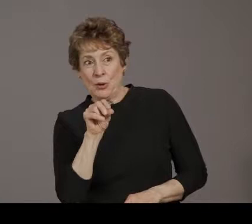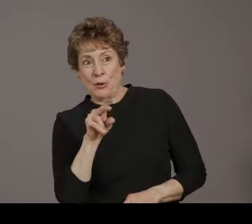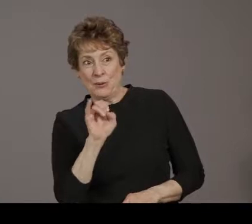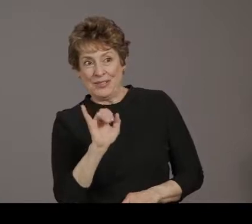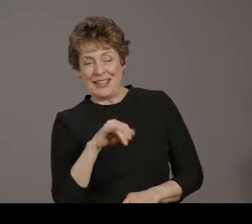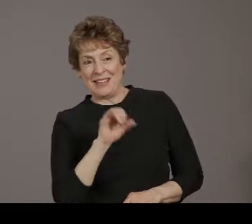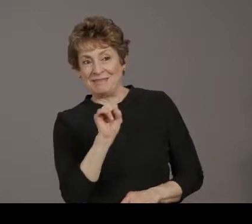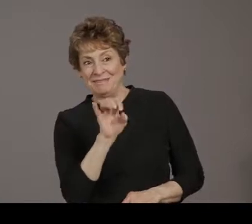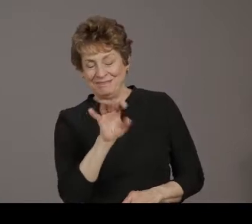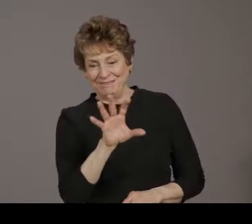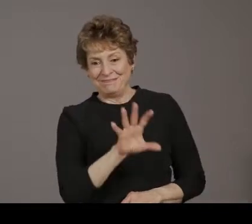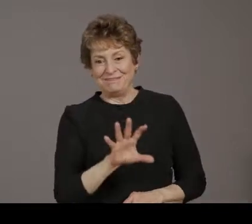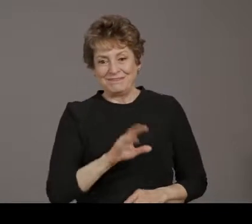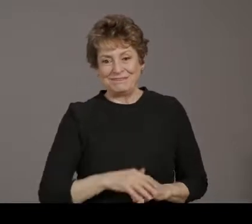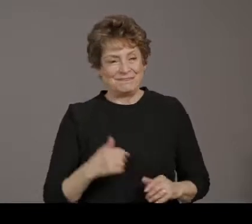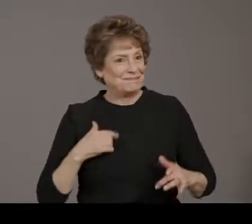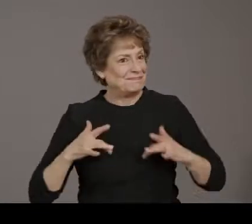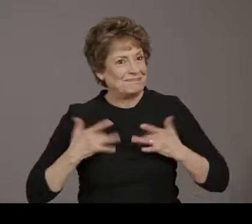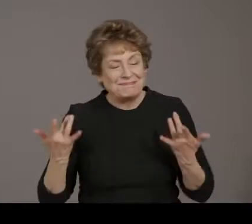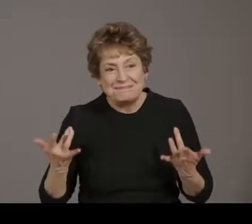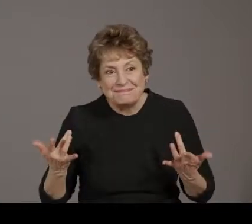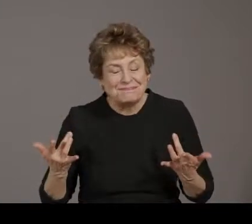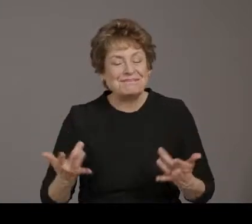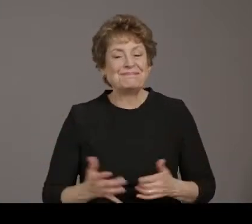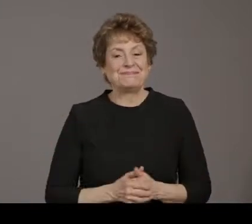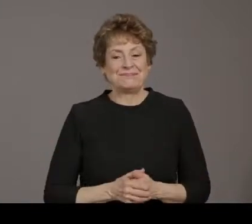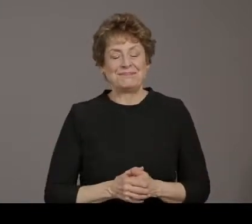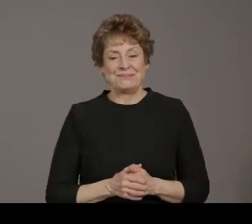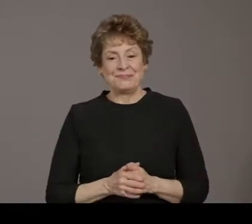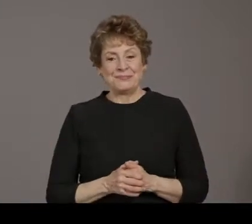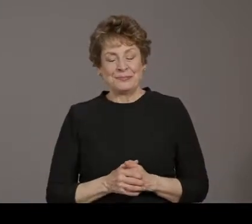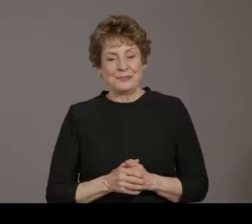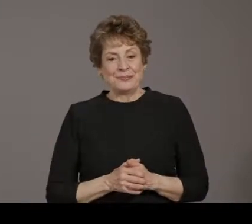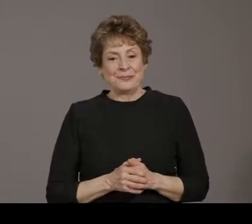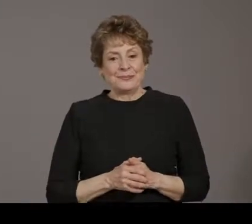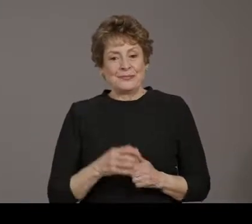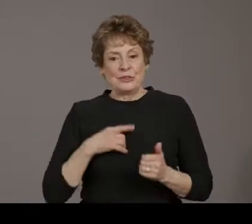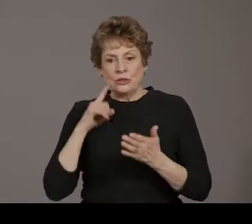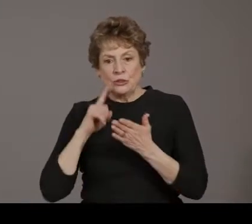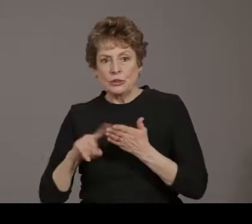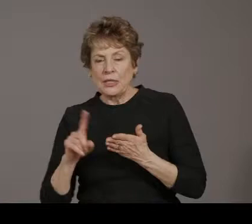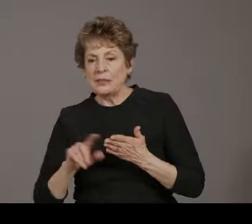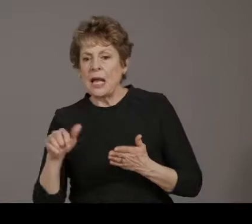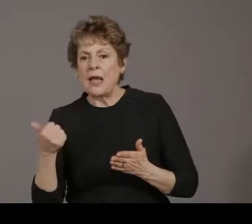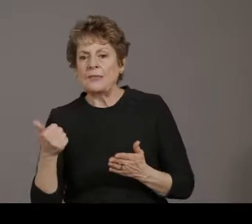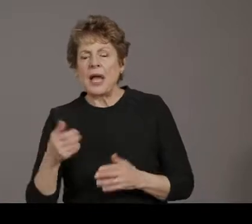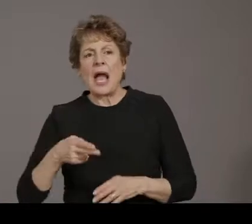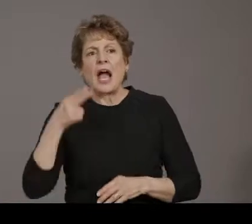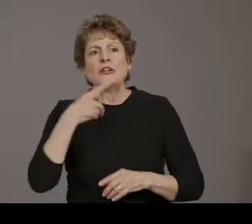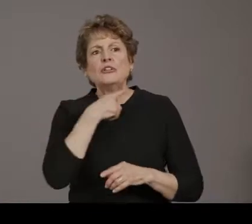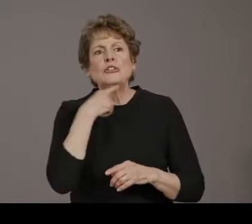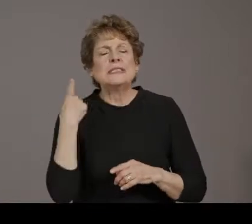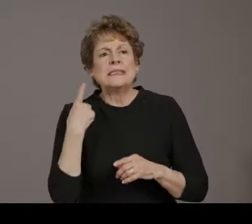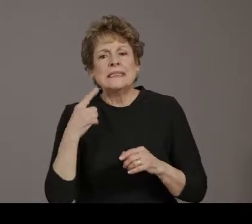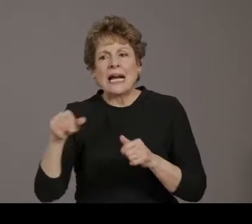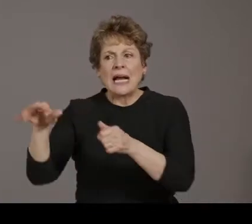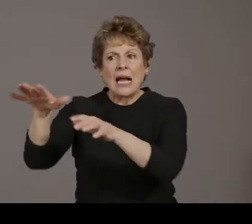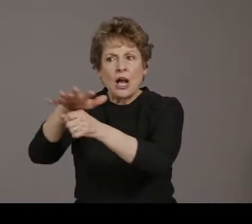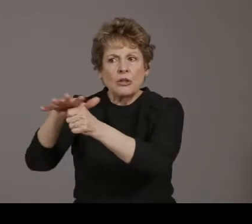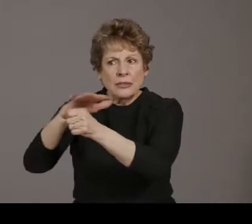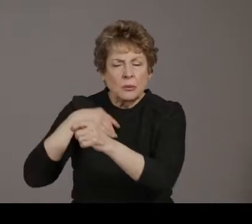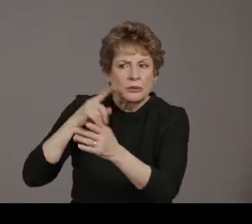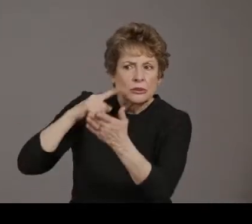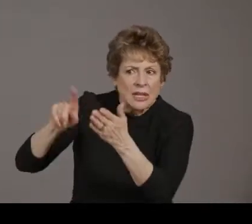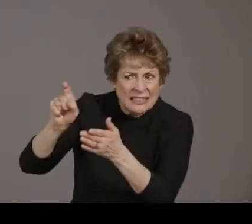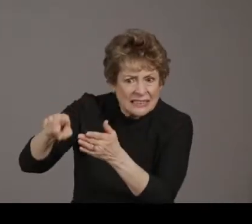additional high risk areas to continue these high intensity targeted efforts. And